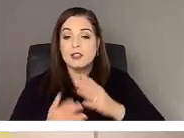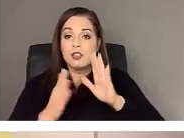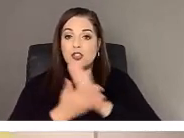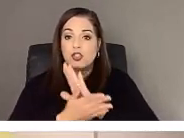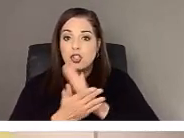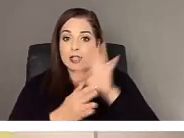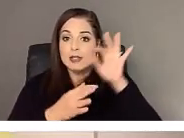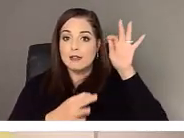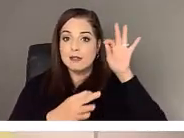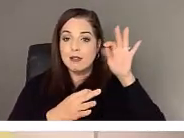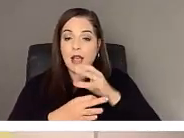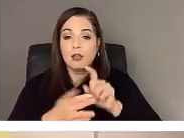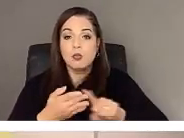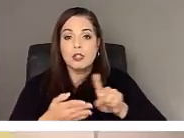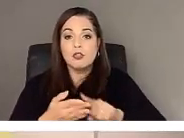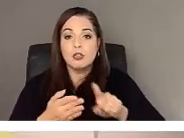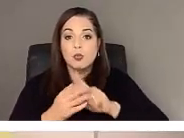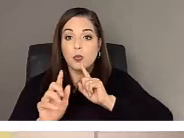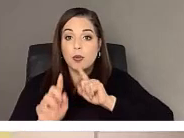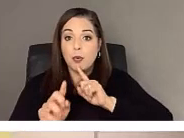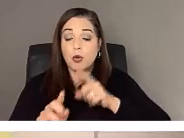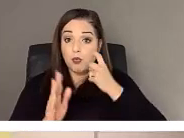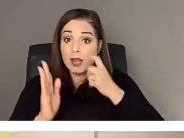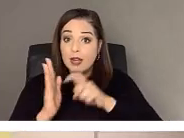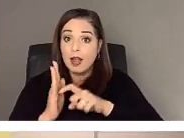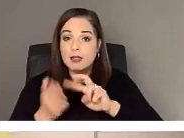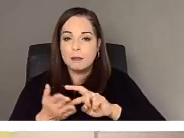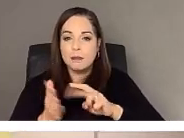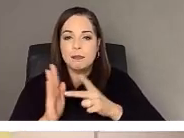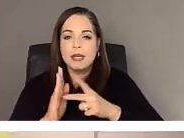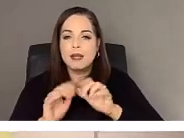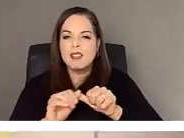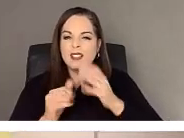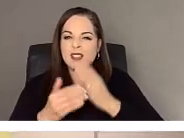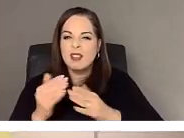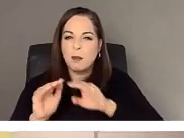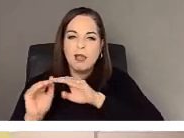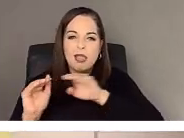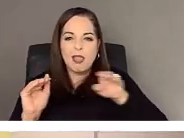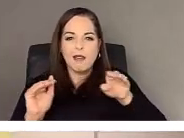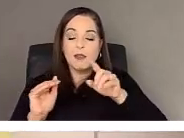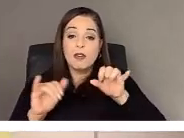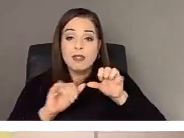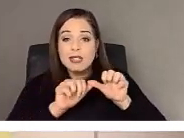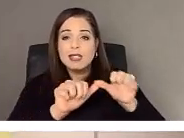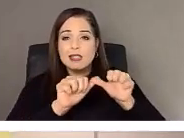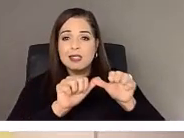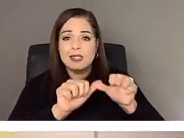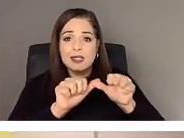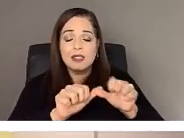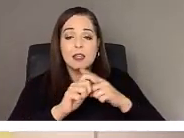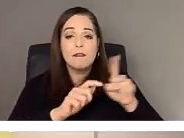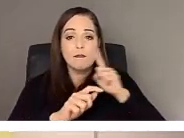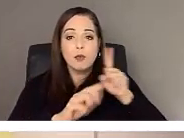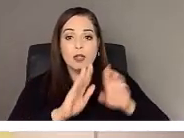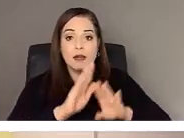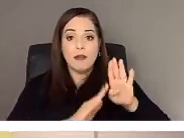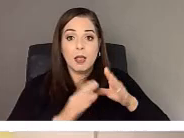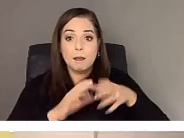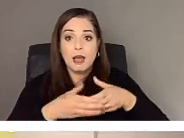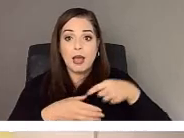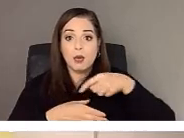And by recognizable, I mean some level of consistency between the videos, both for the purpose of developing our internal process